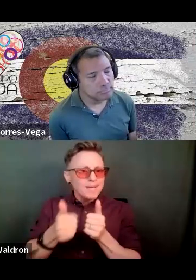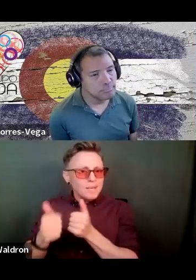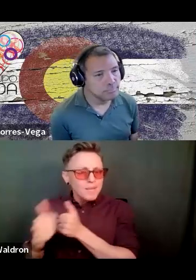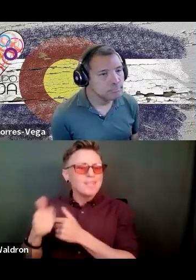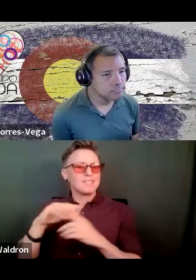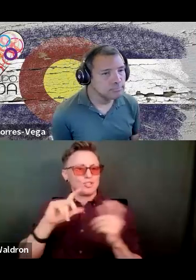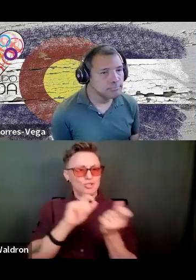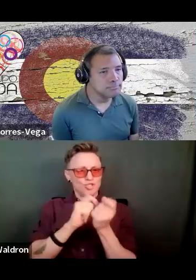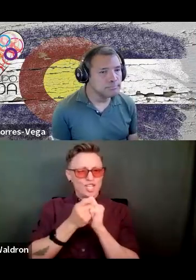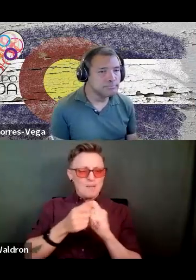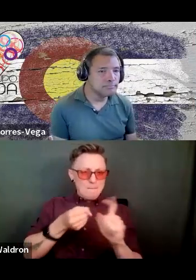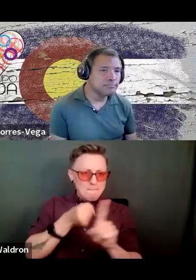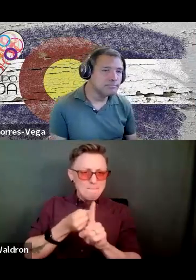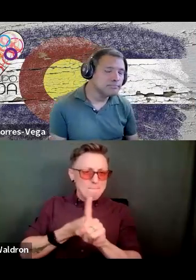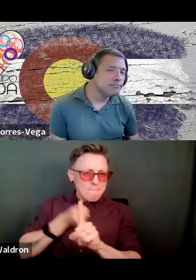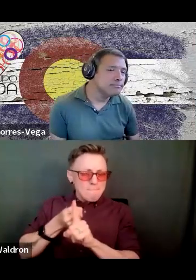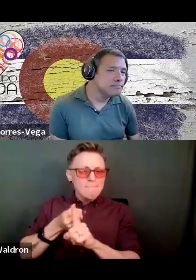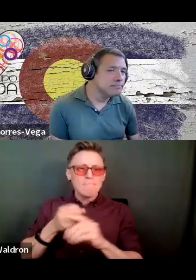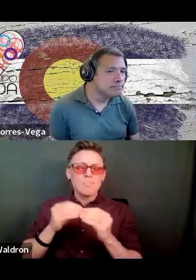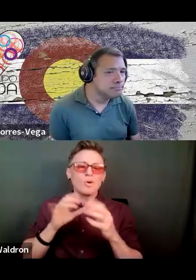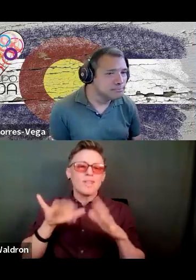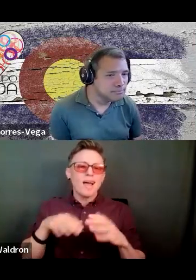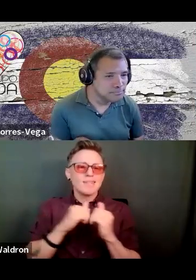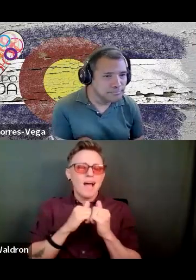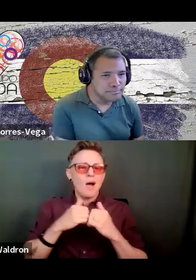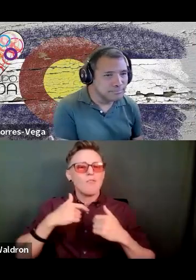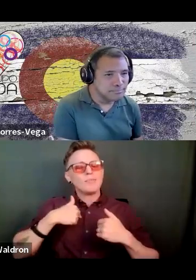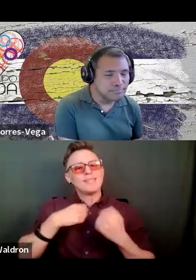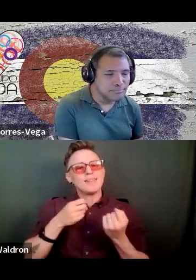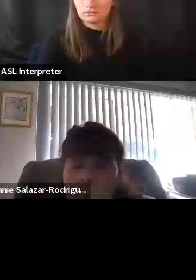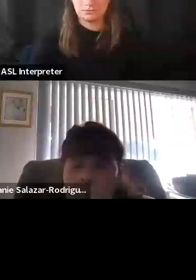So that would, I would say that's how I've impacted the landscape here the most as an advocate.